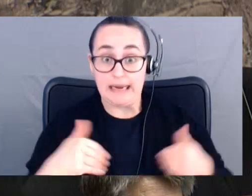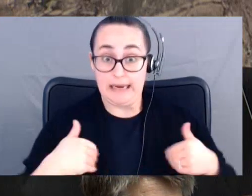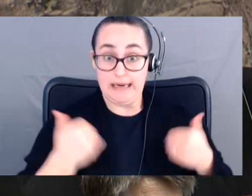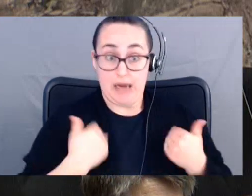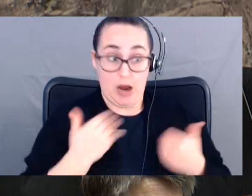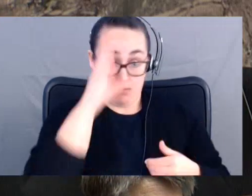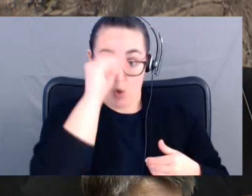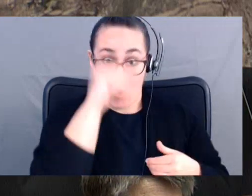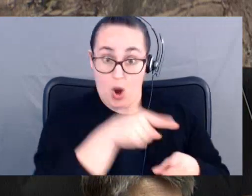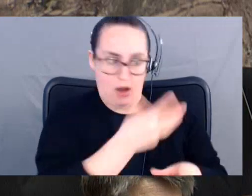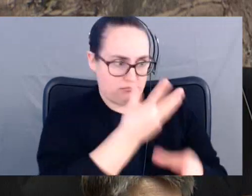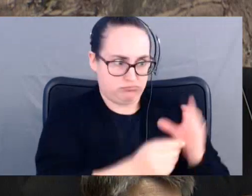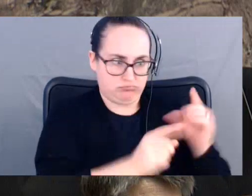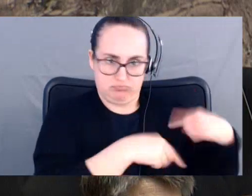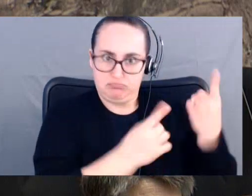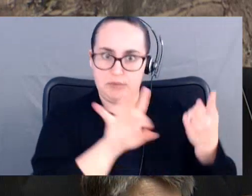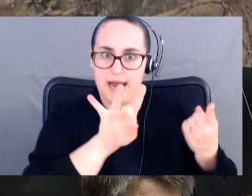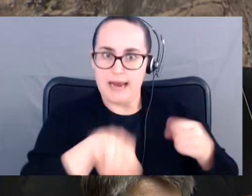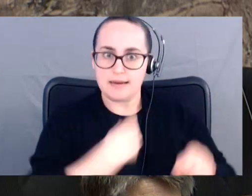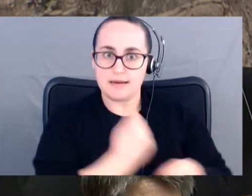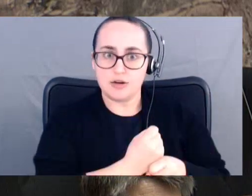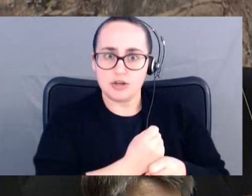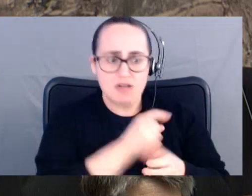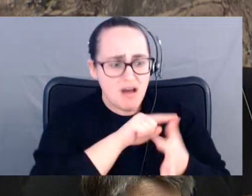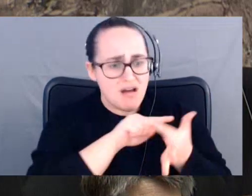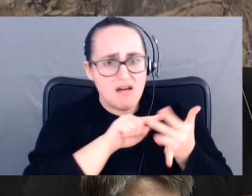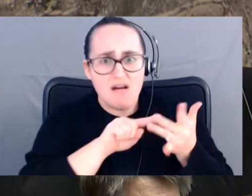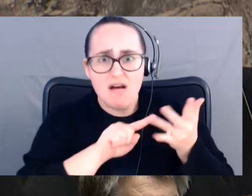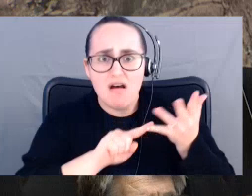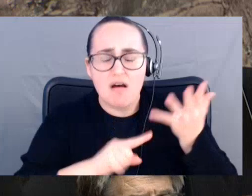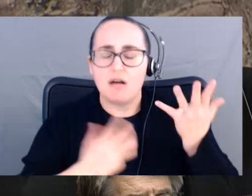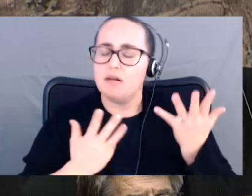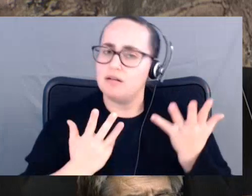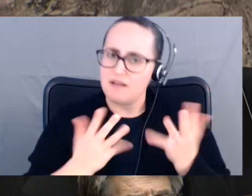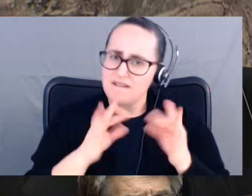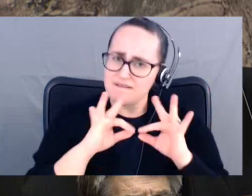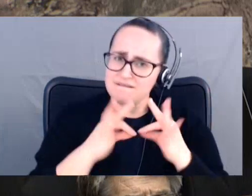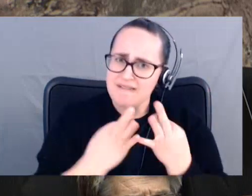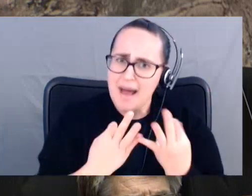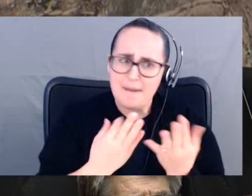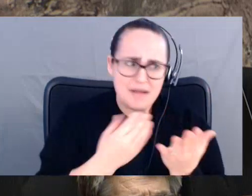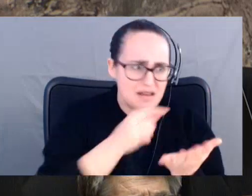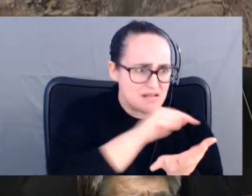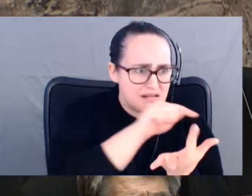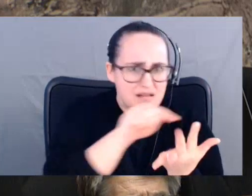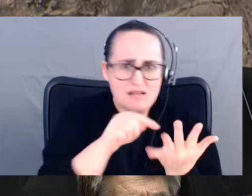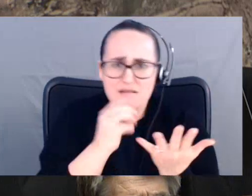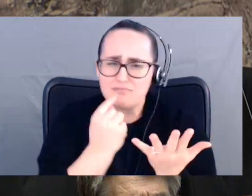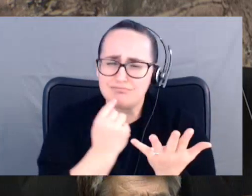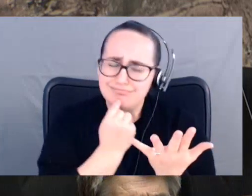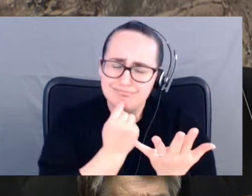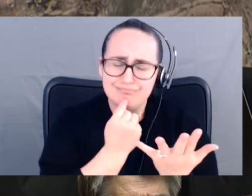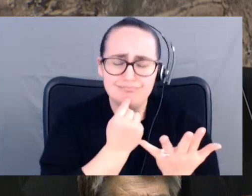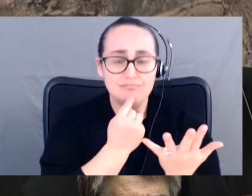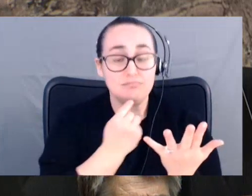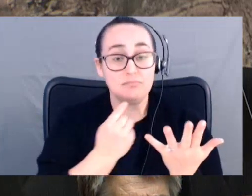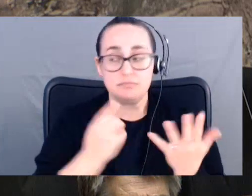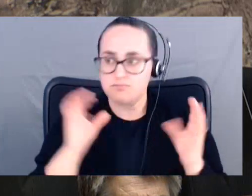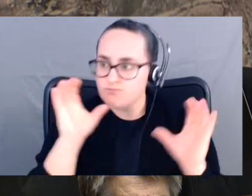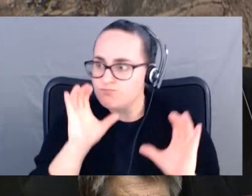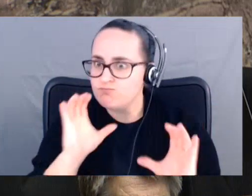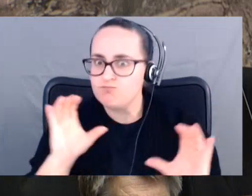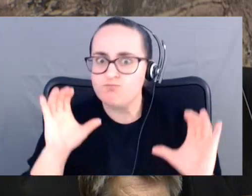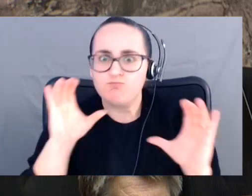all someone's family members. Cole's family, friends and supporters have been holding numerous search efforts looking for any